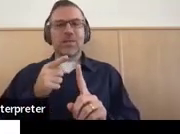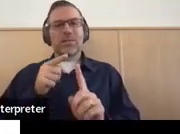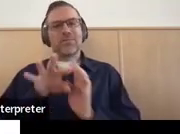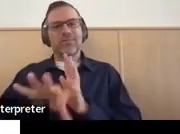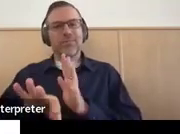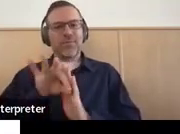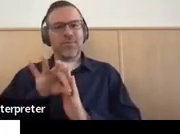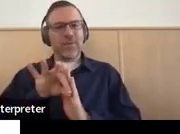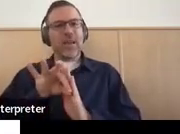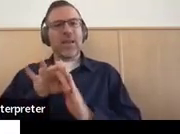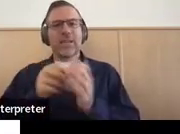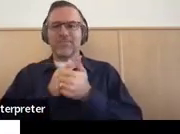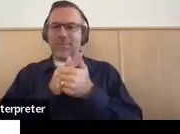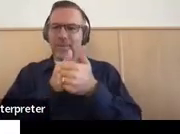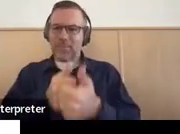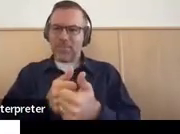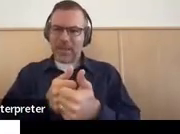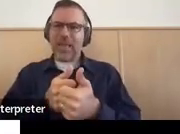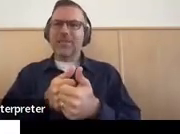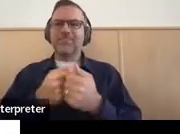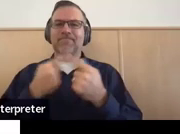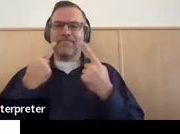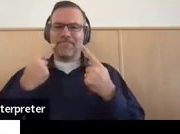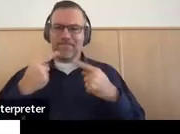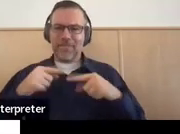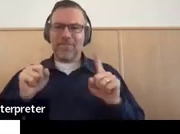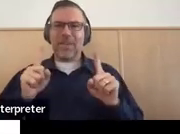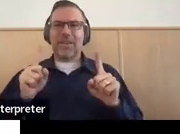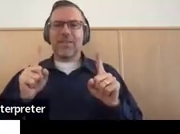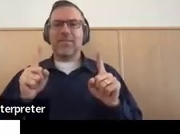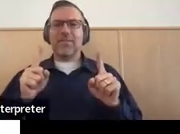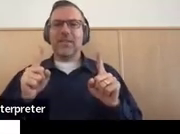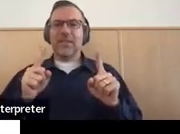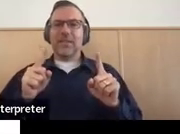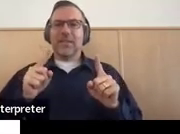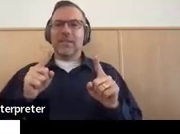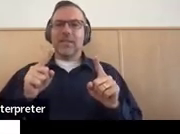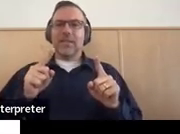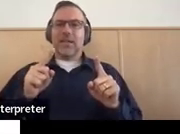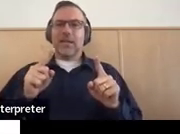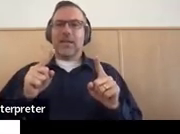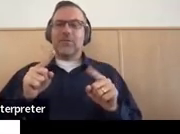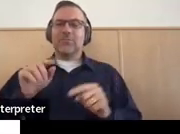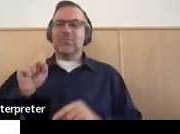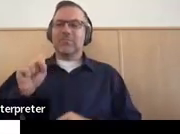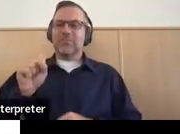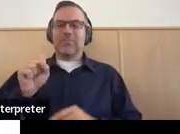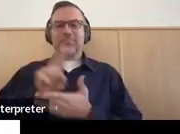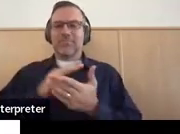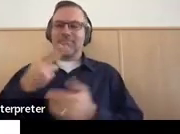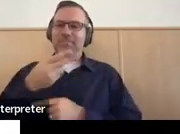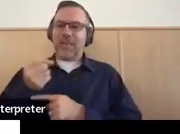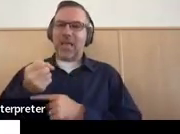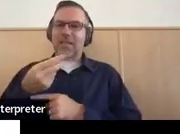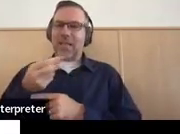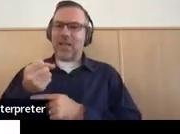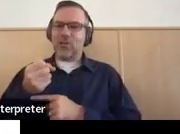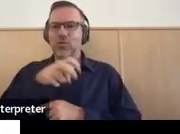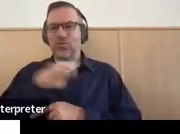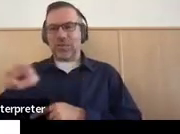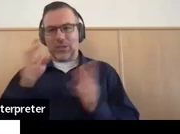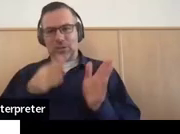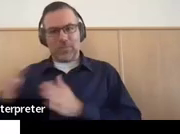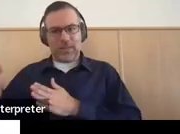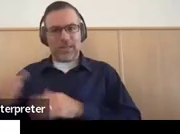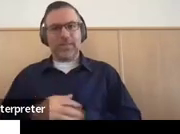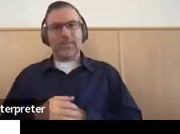effective secondary transition plans showing meaningful movement. That meaningful movement is a big piece. When